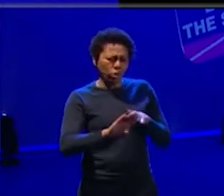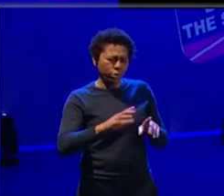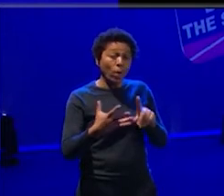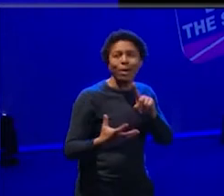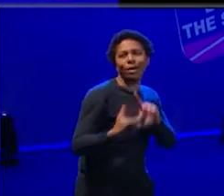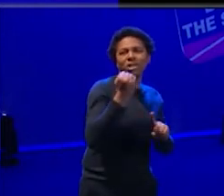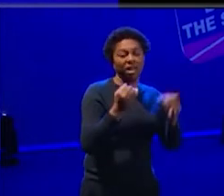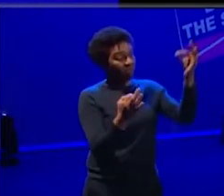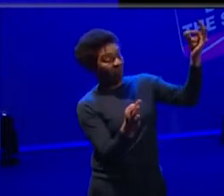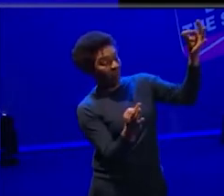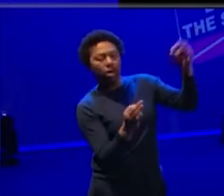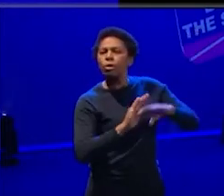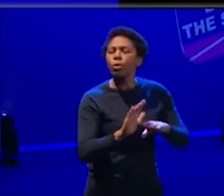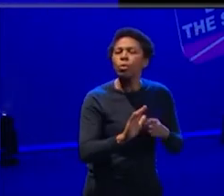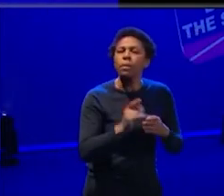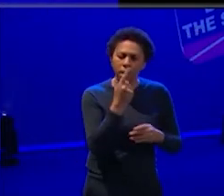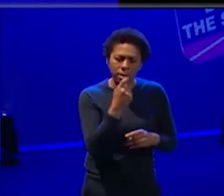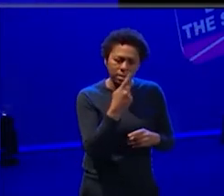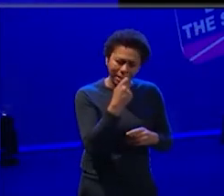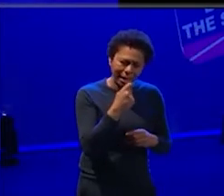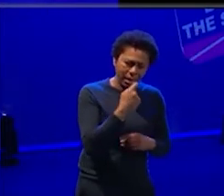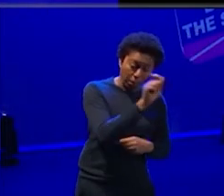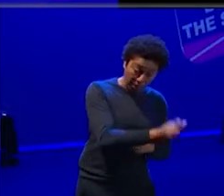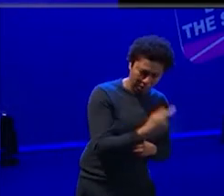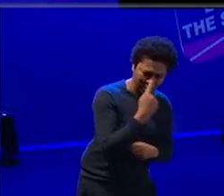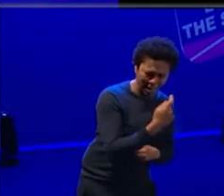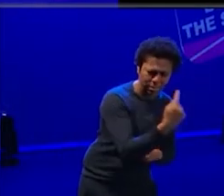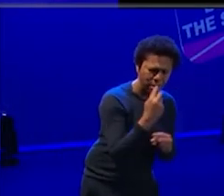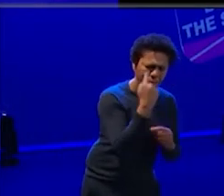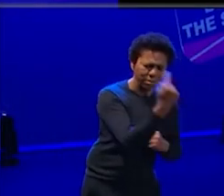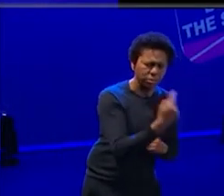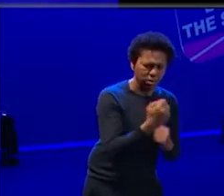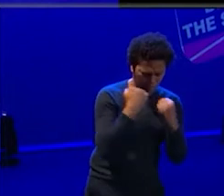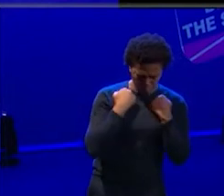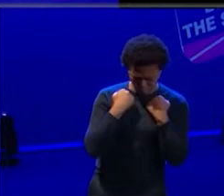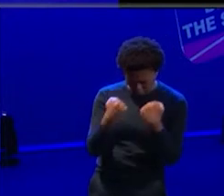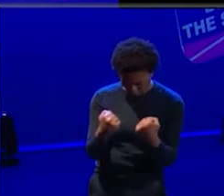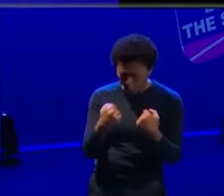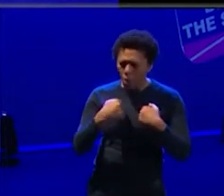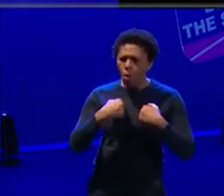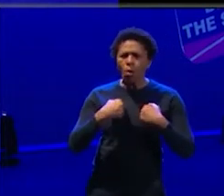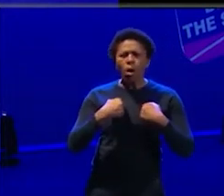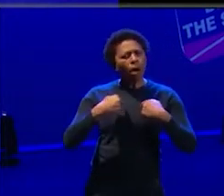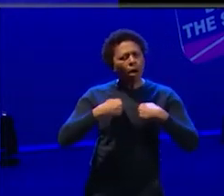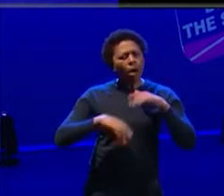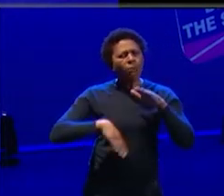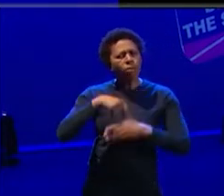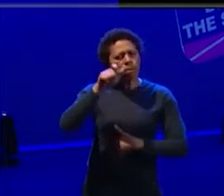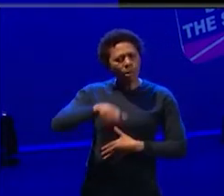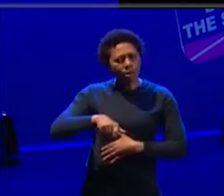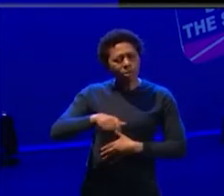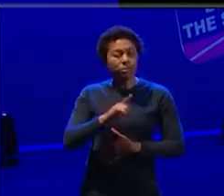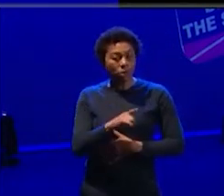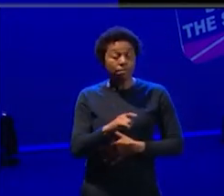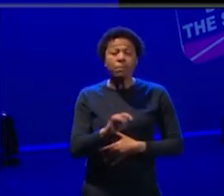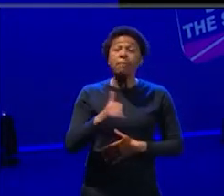but it's about sort of helping them to see themselves as a whole person. Um, but not every teacher gets that. So the